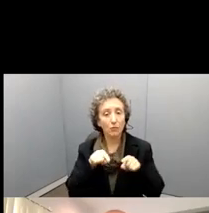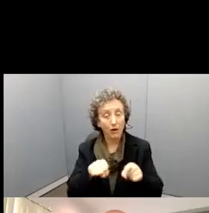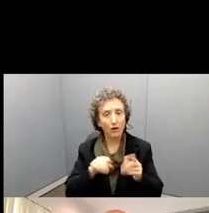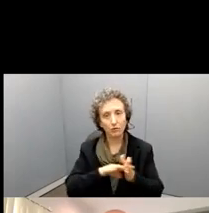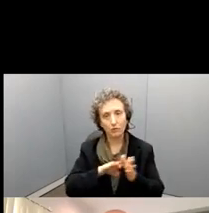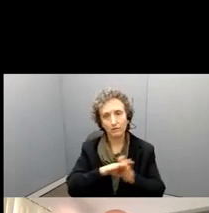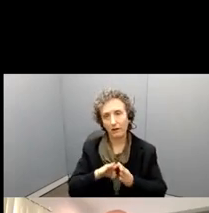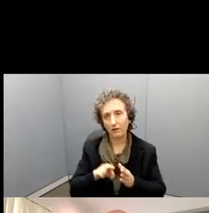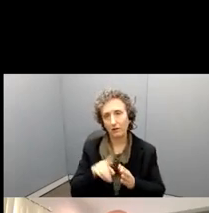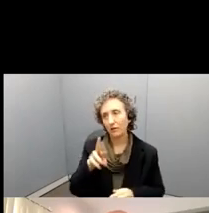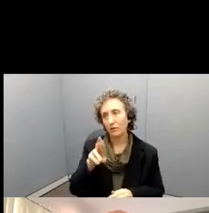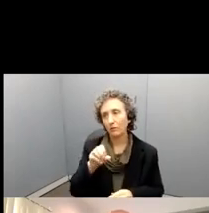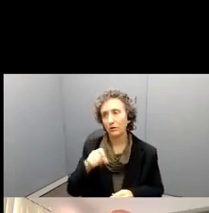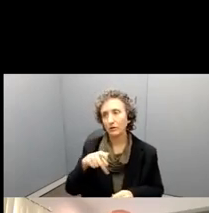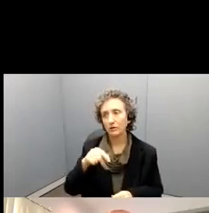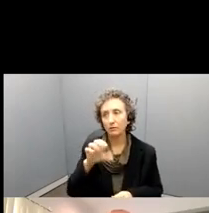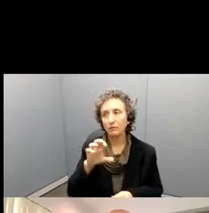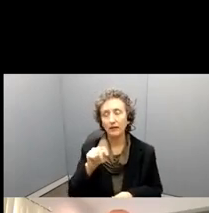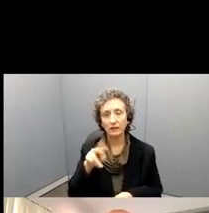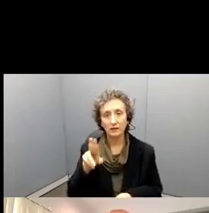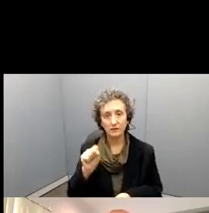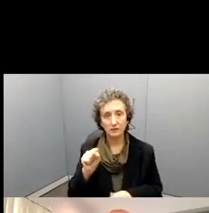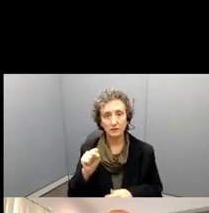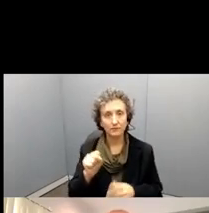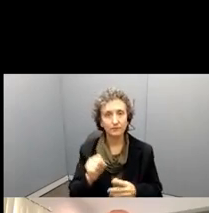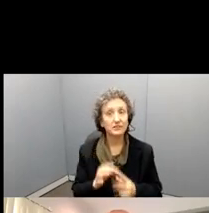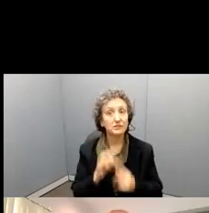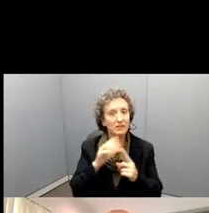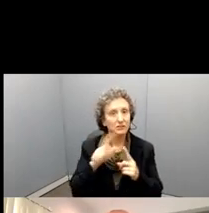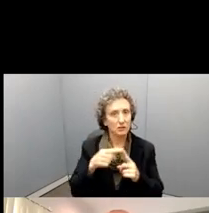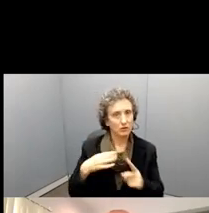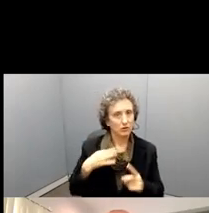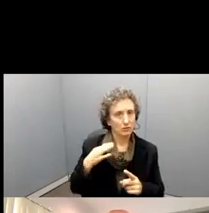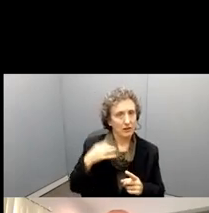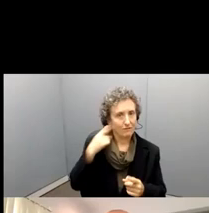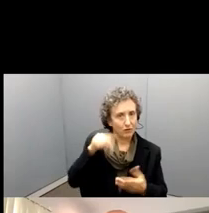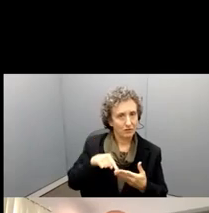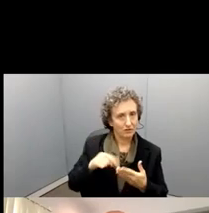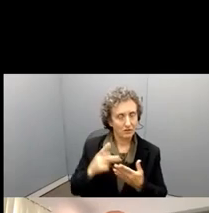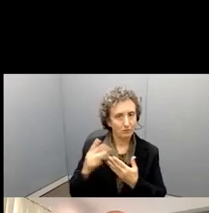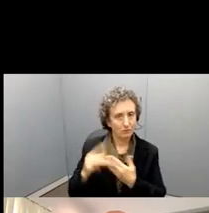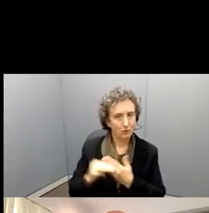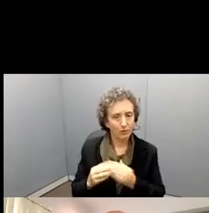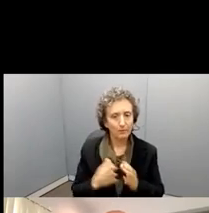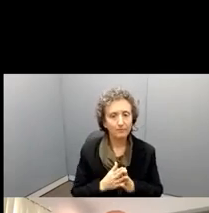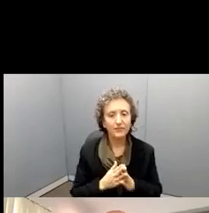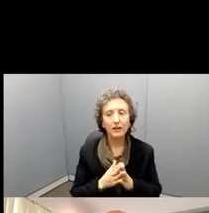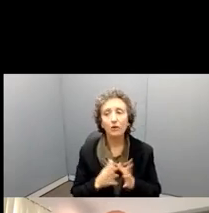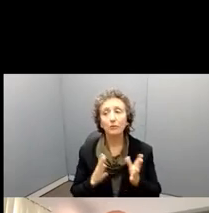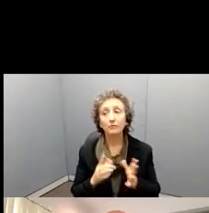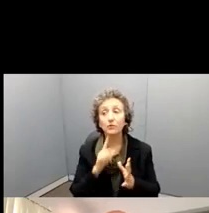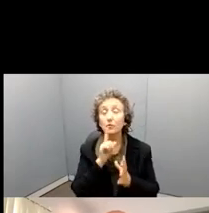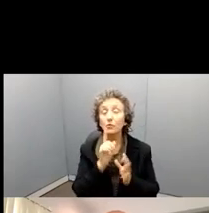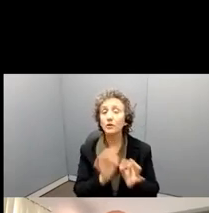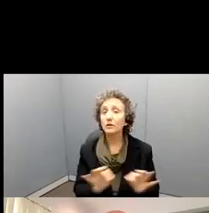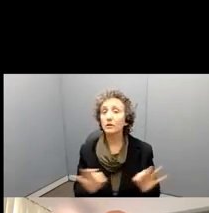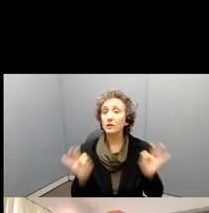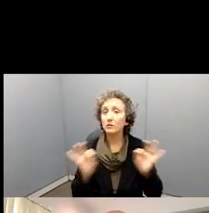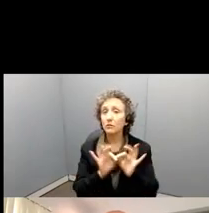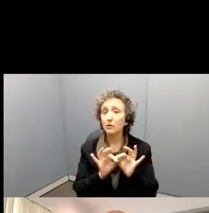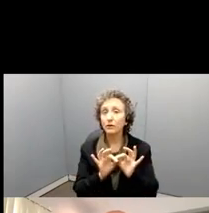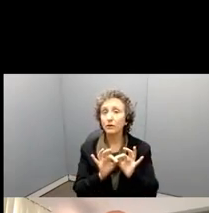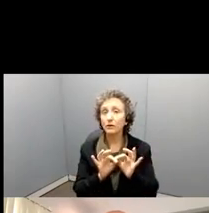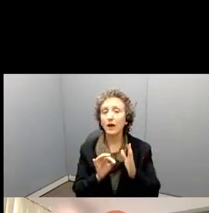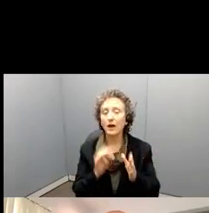for this program. A lot of times, uh, I think there's one thing that's really important is that, you I, I know that you, as